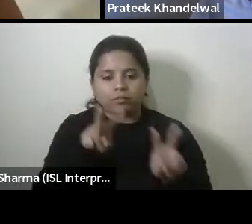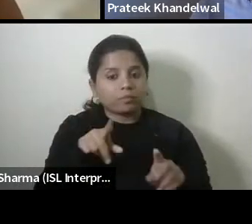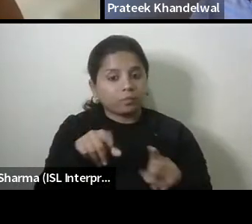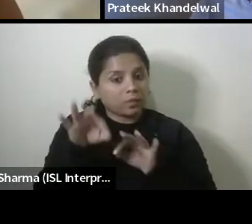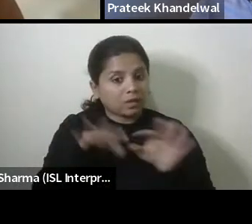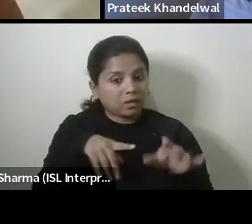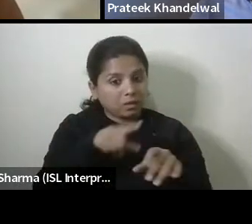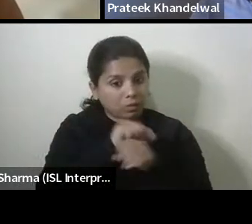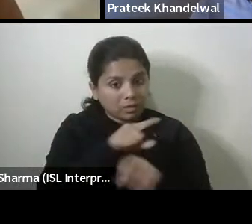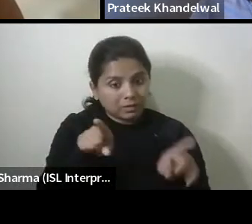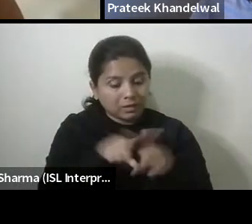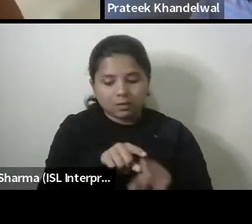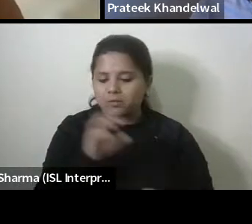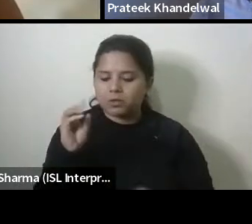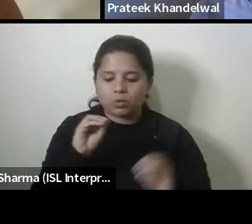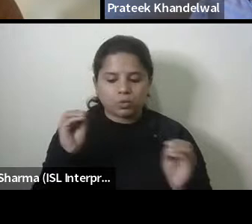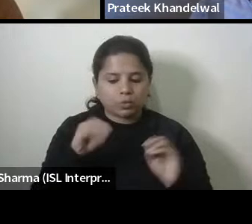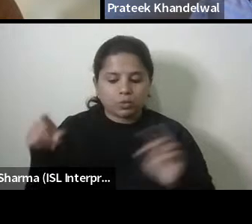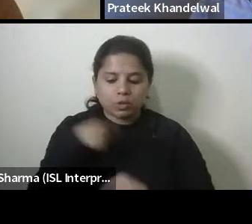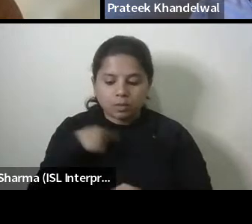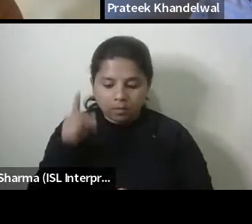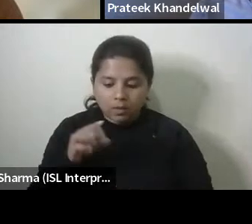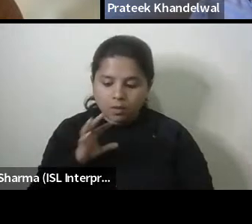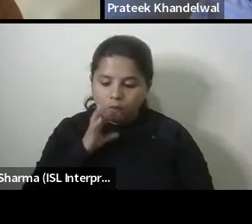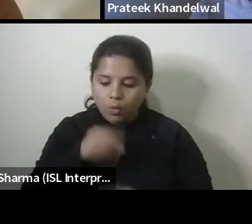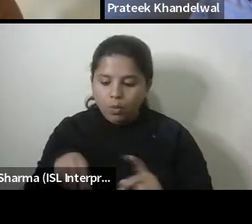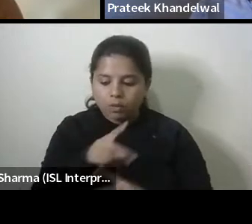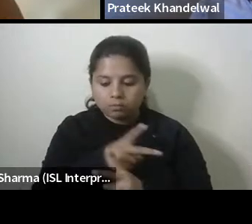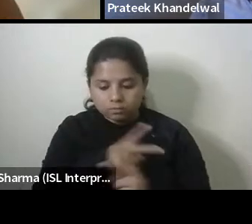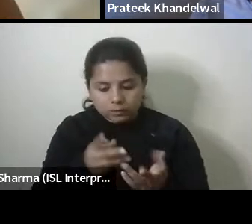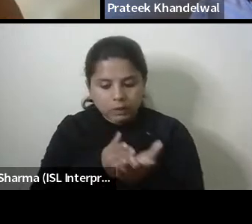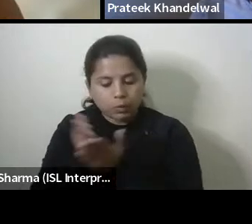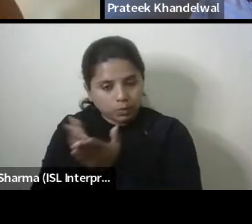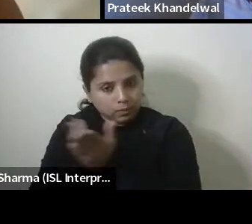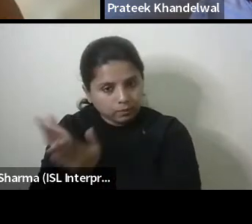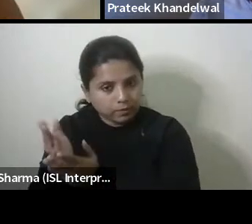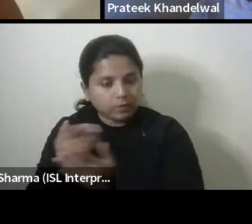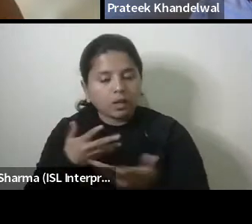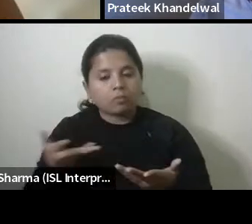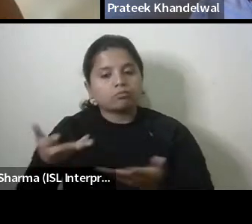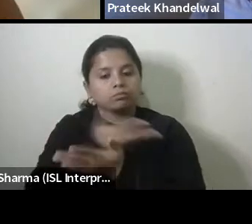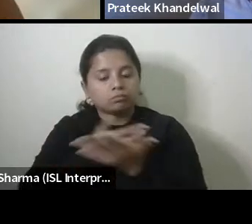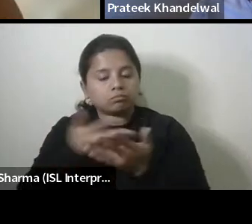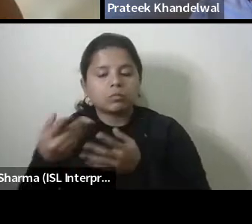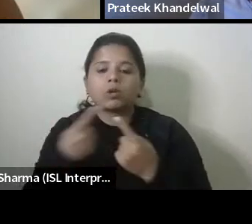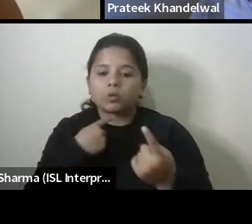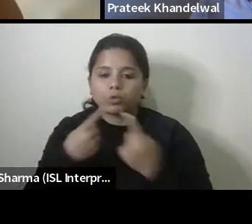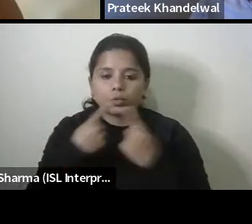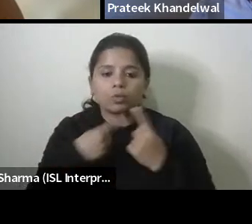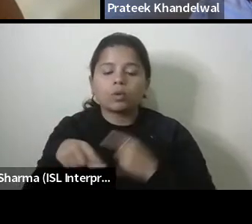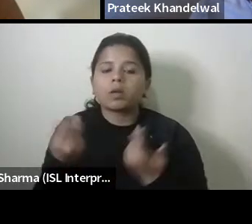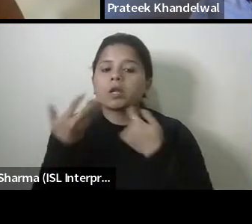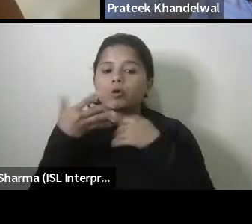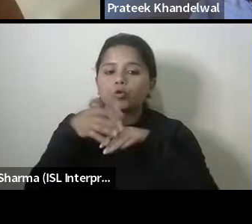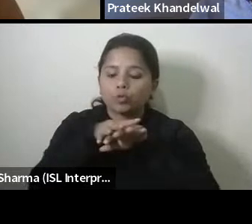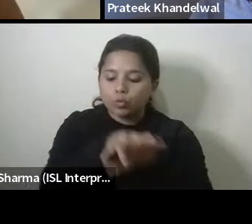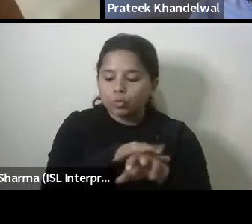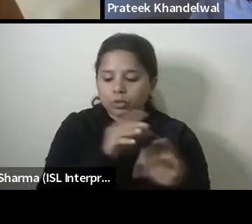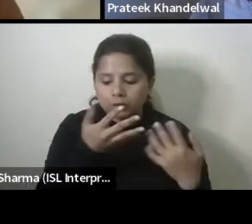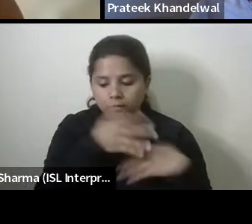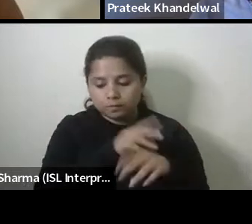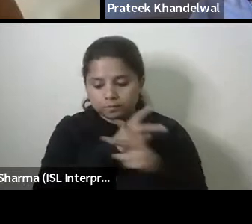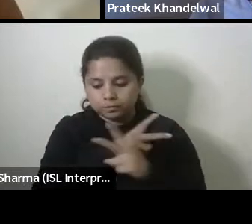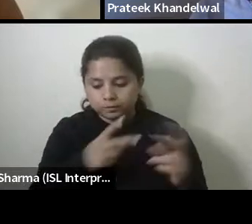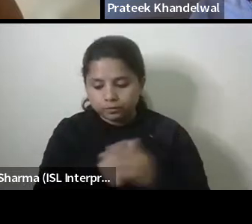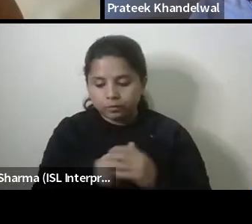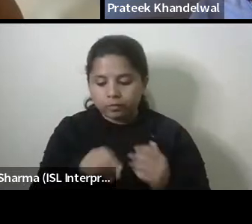so we really need to kind of broad base our discussion on you know the inclusivity of it and